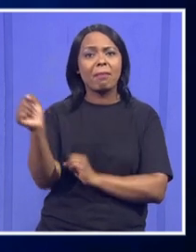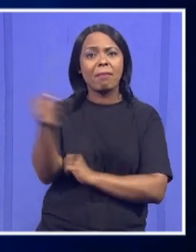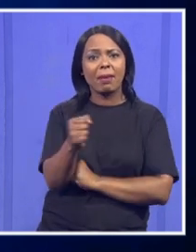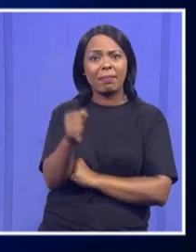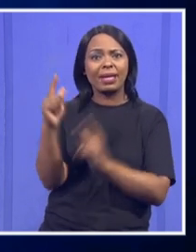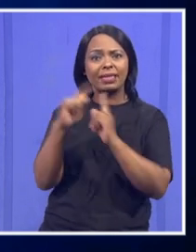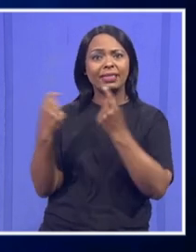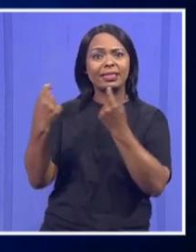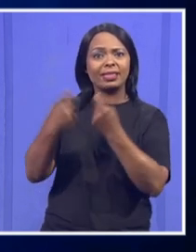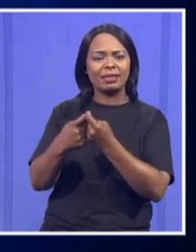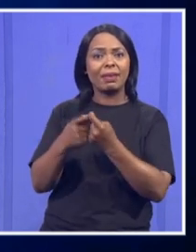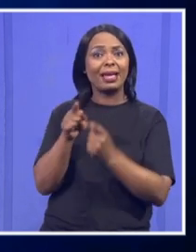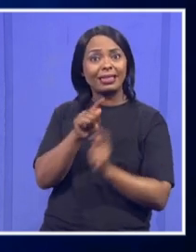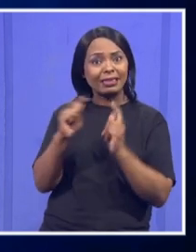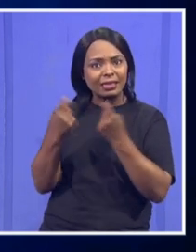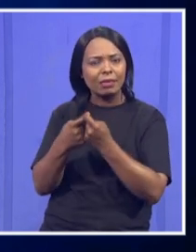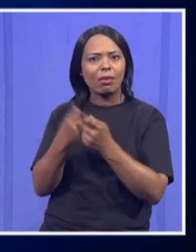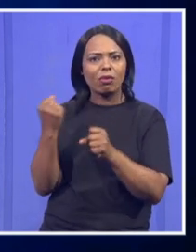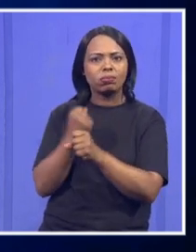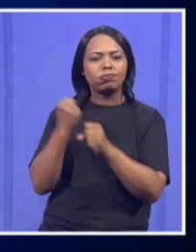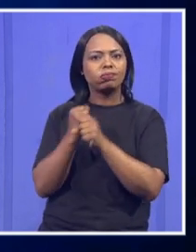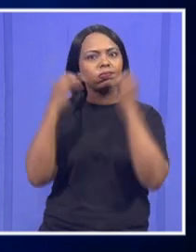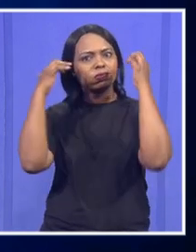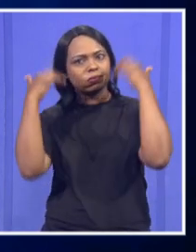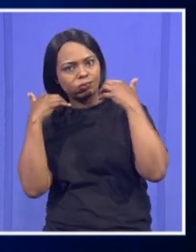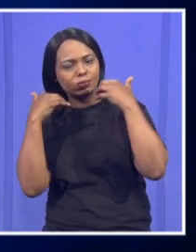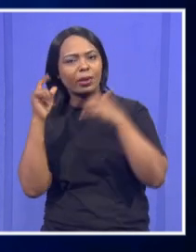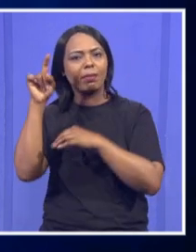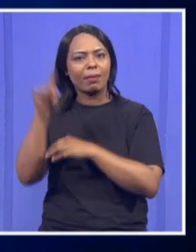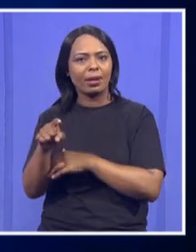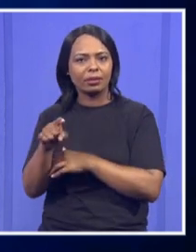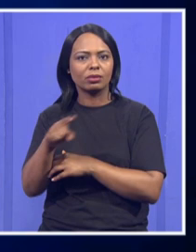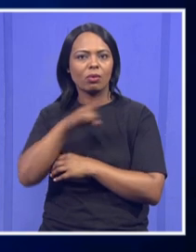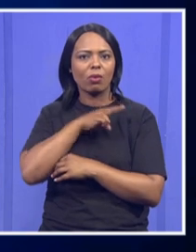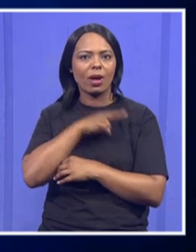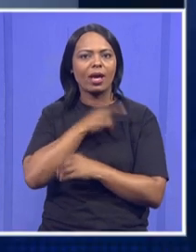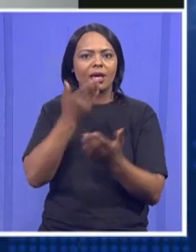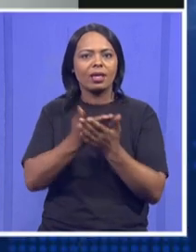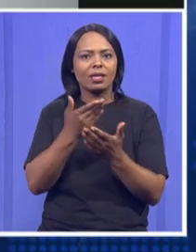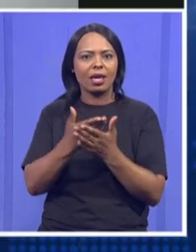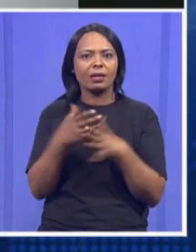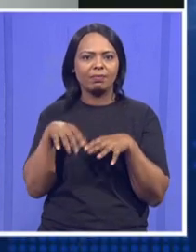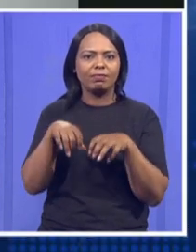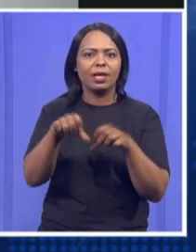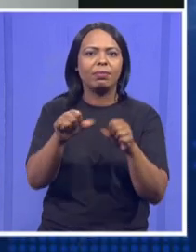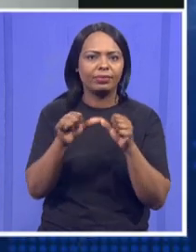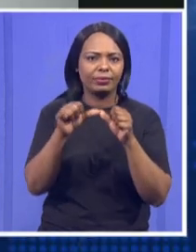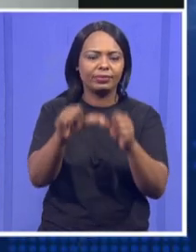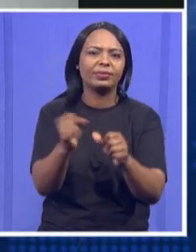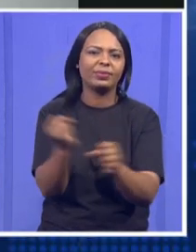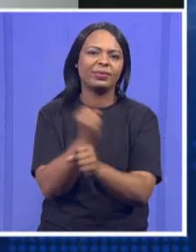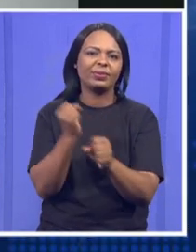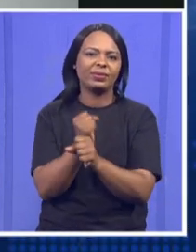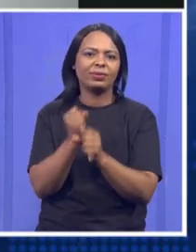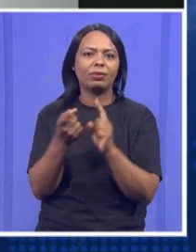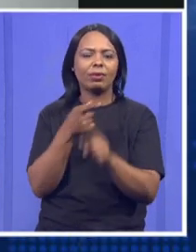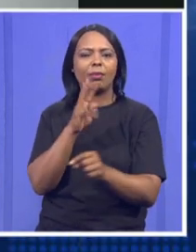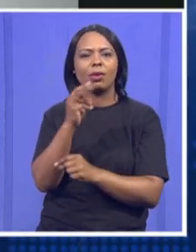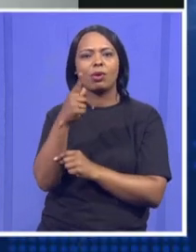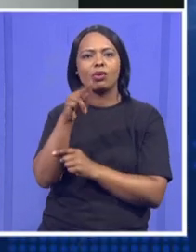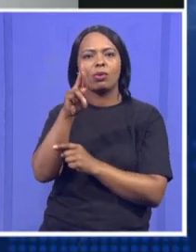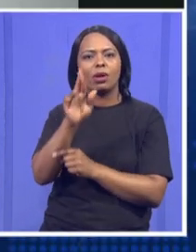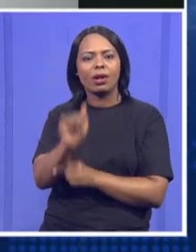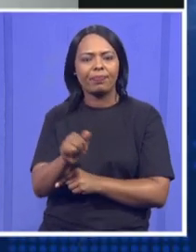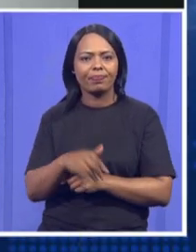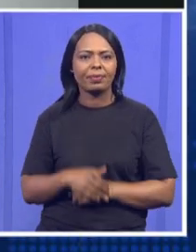really work hard to ensure that they carry on on the legacy of Makura. Just in terms of the optics at the event